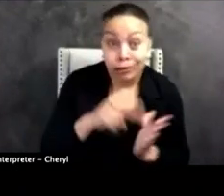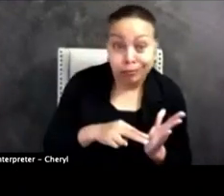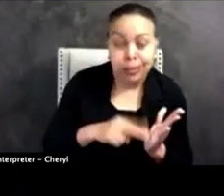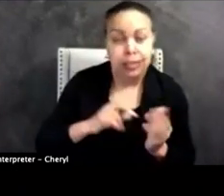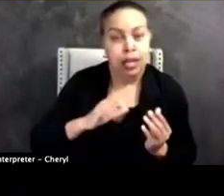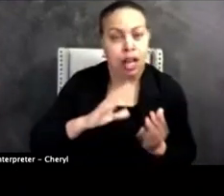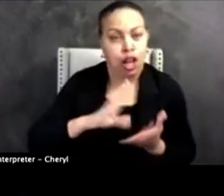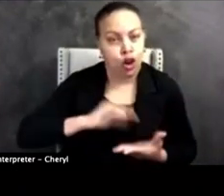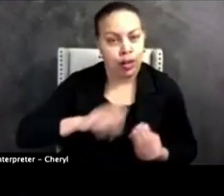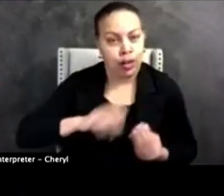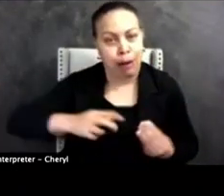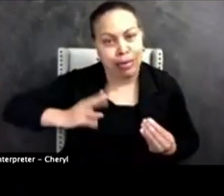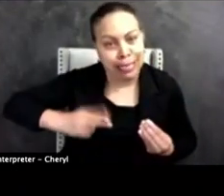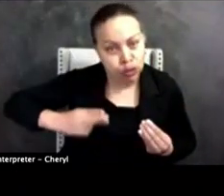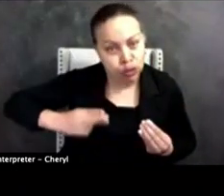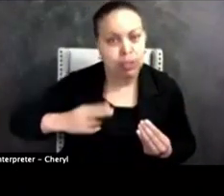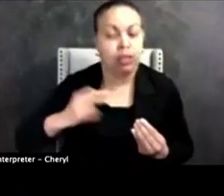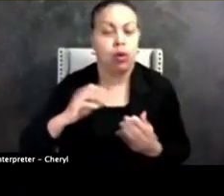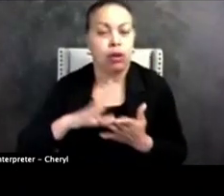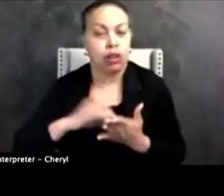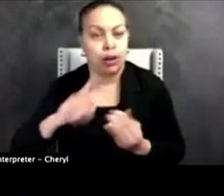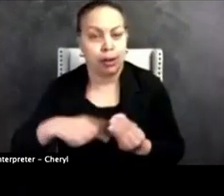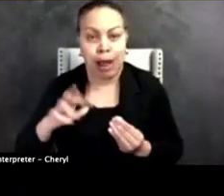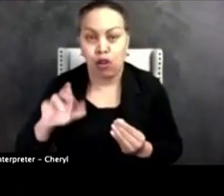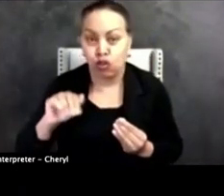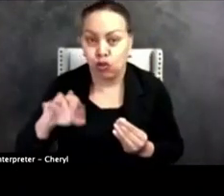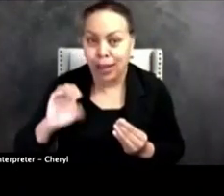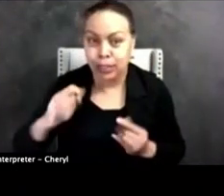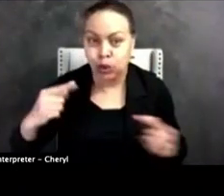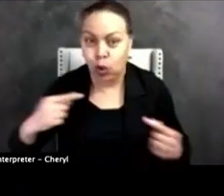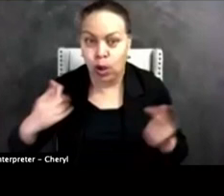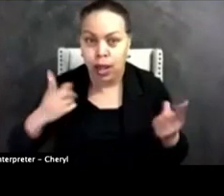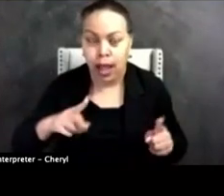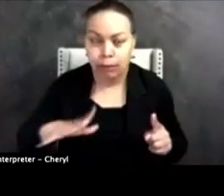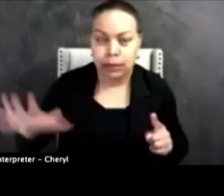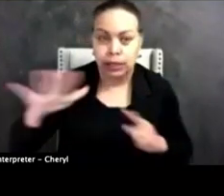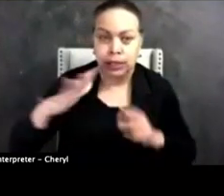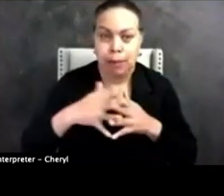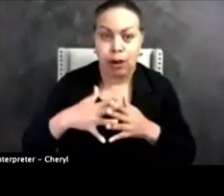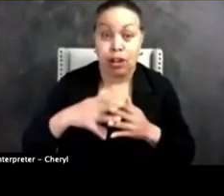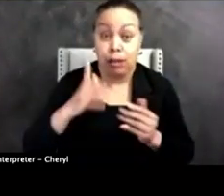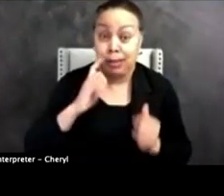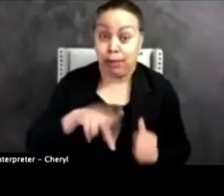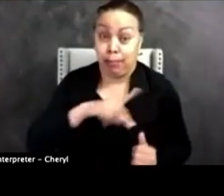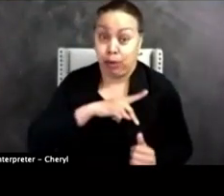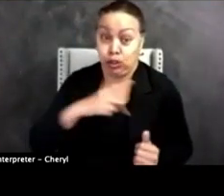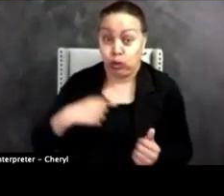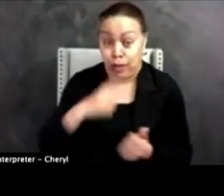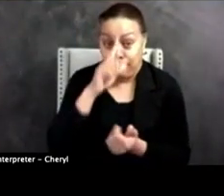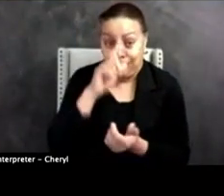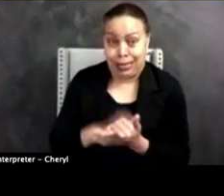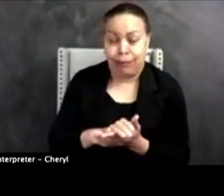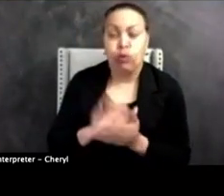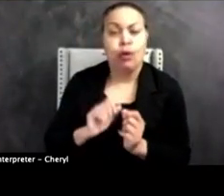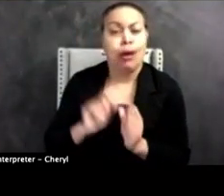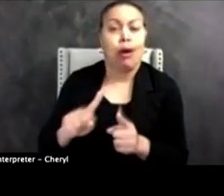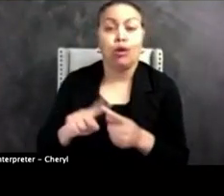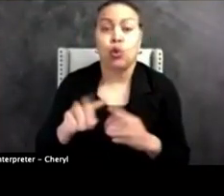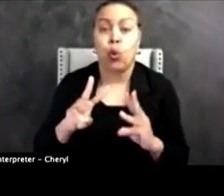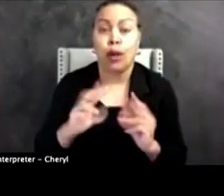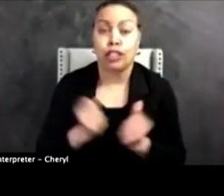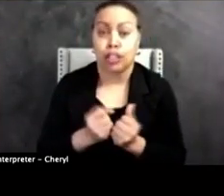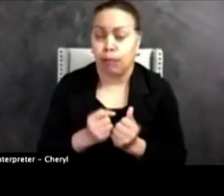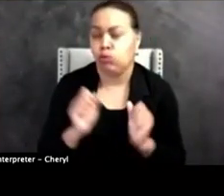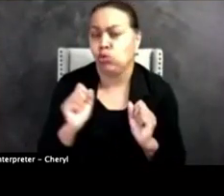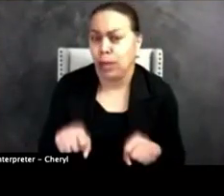history, to read about the racial tension that's going on in America. Because I personally believe that you can attend all those workshops. Those